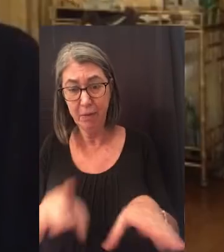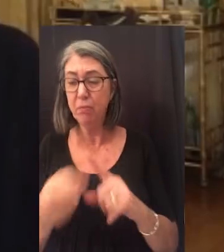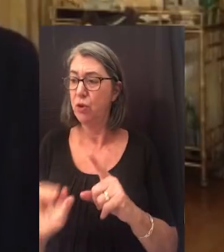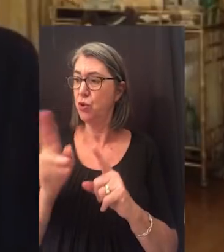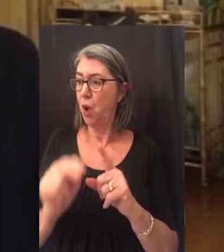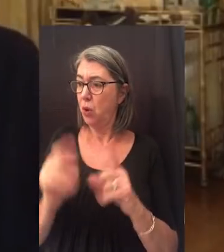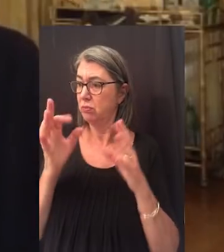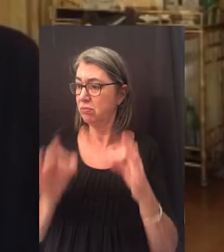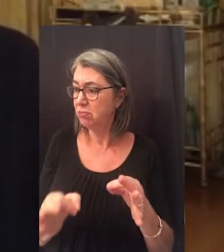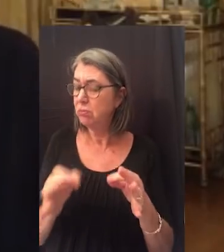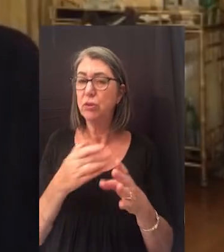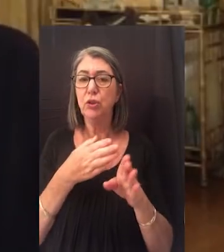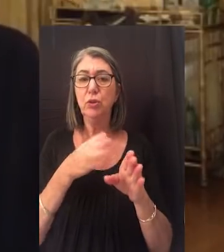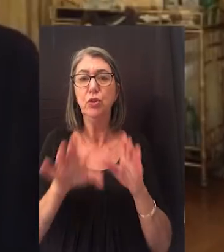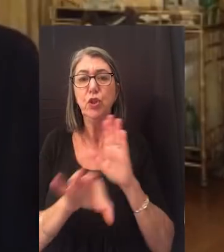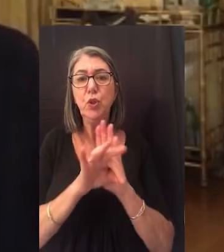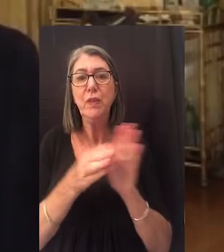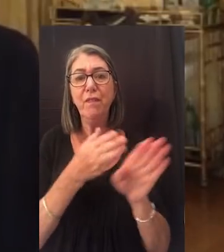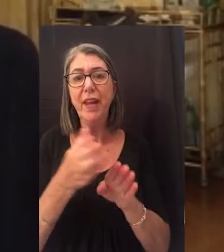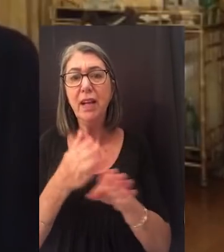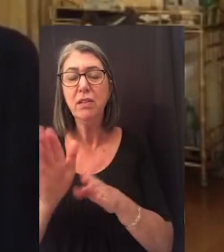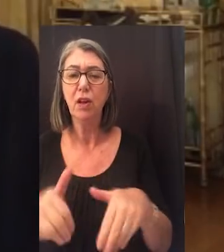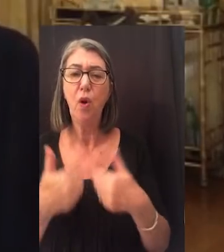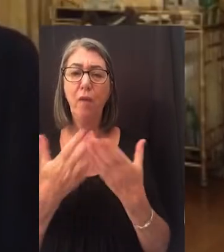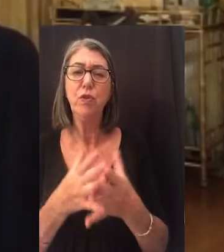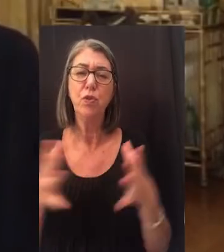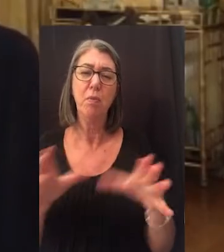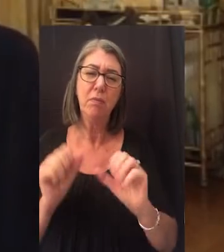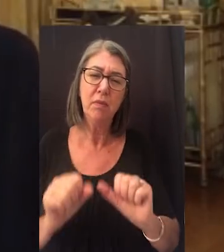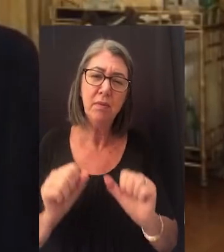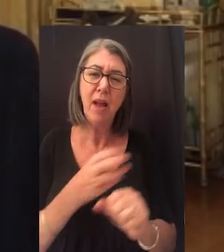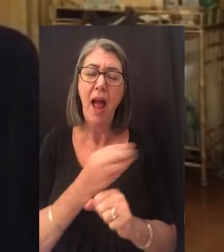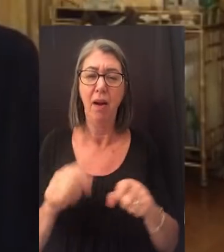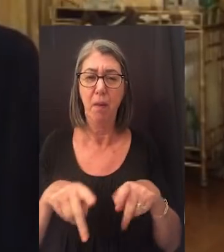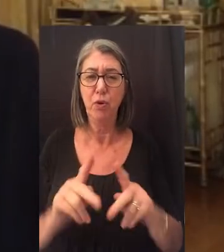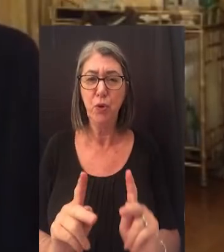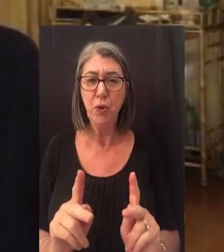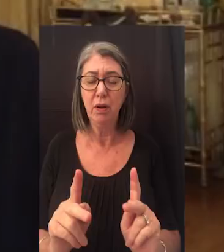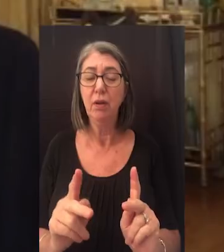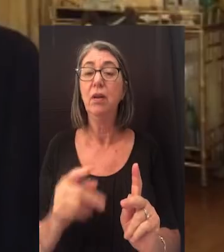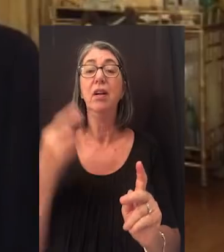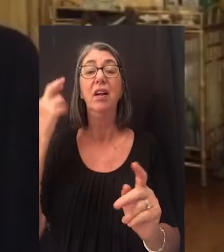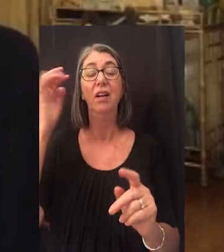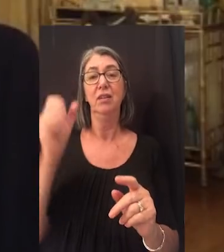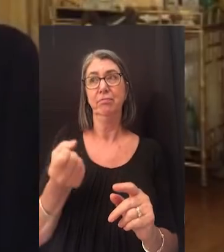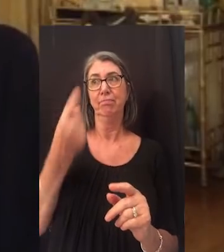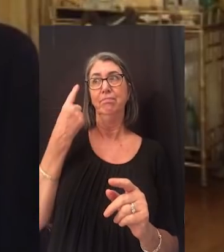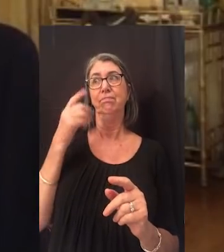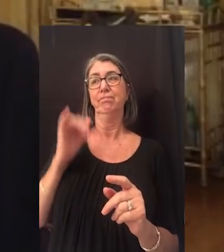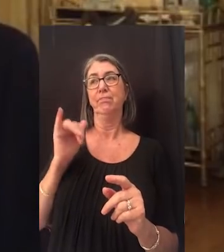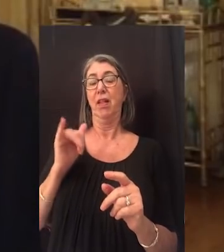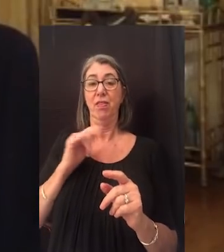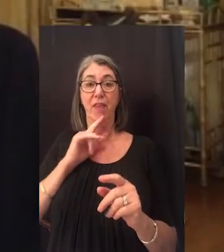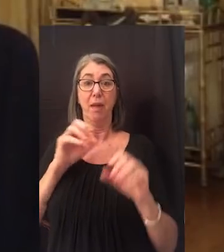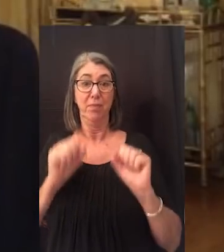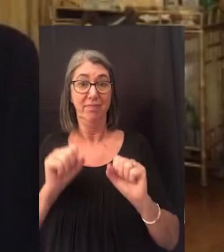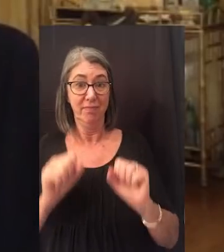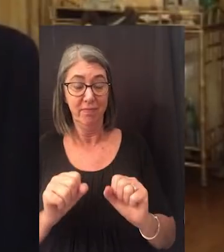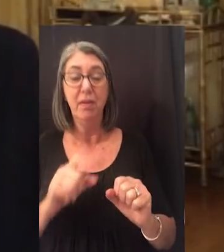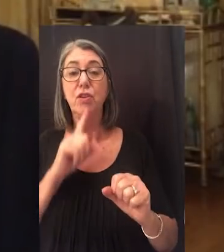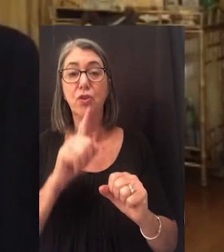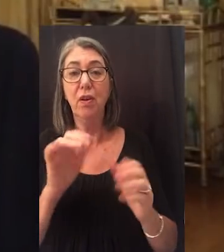fields that offer so much promise and opportunity. The realization of that promise will ensure